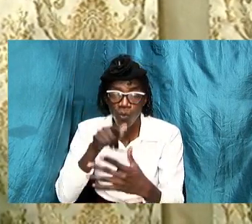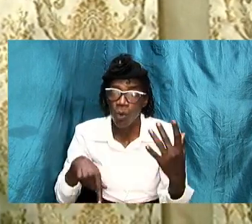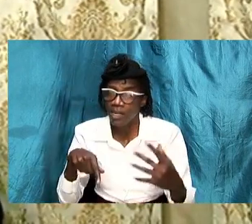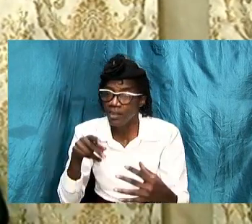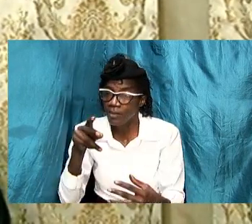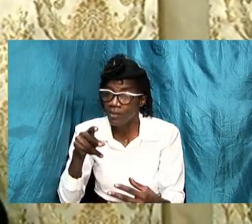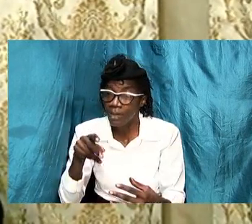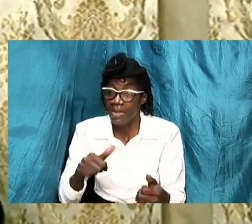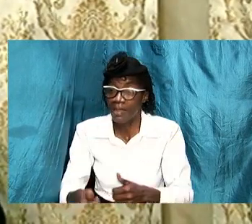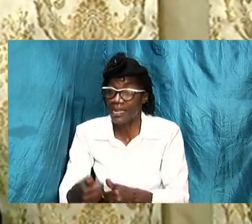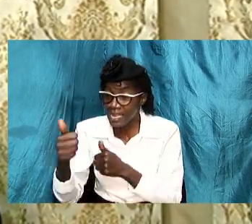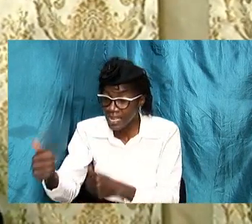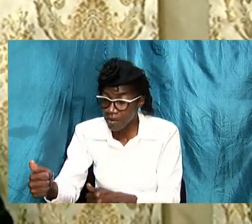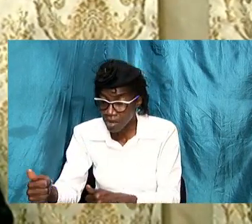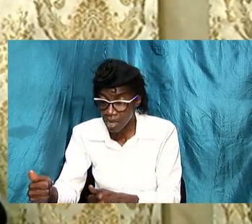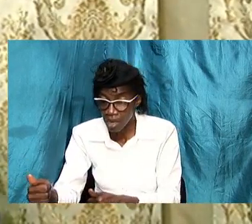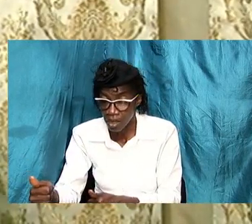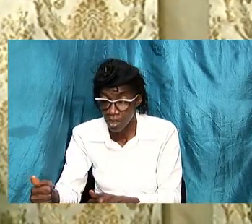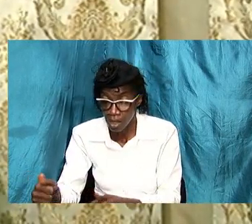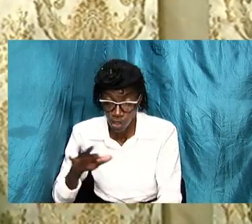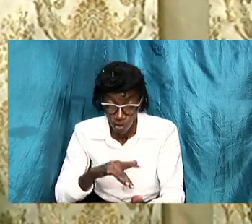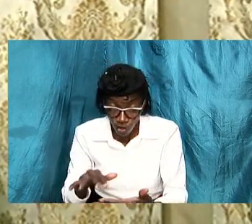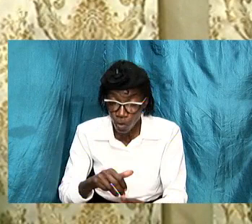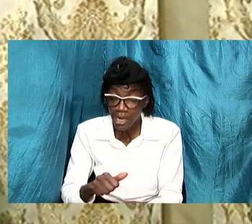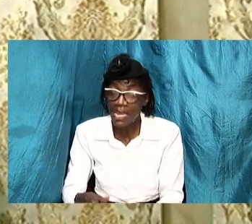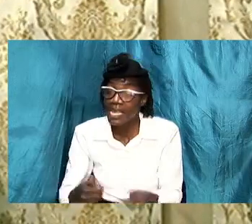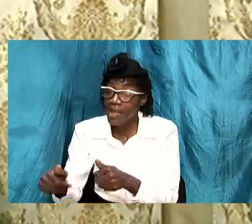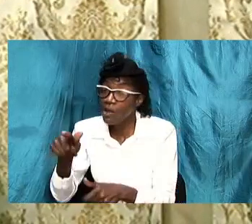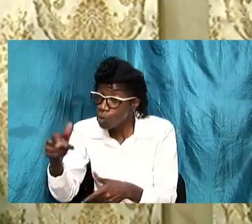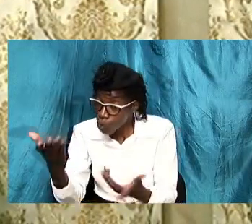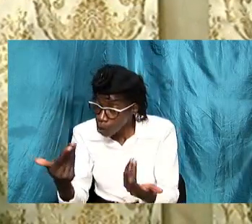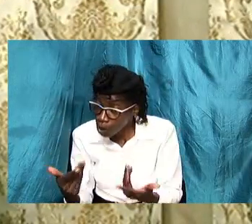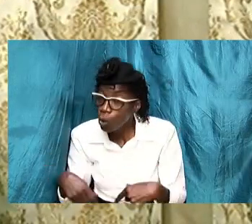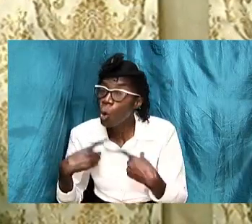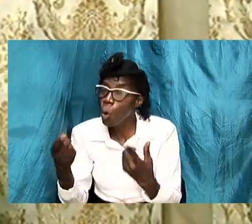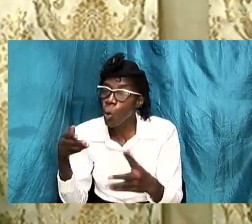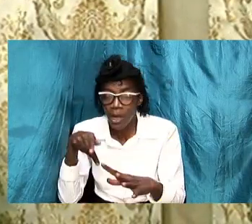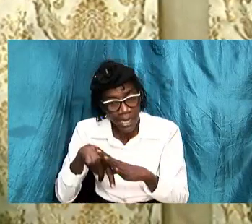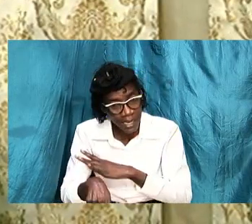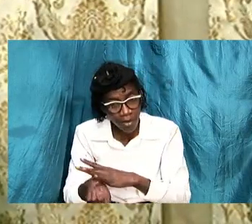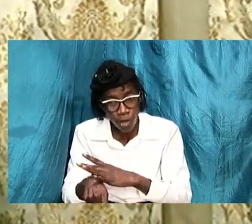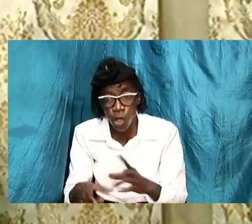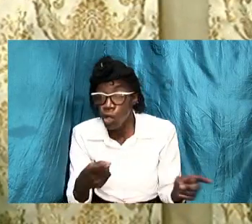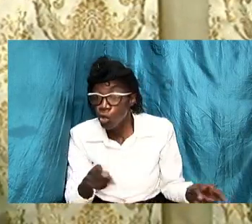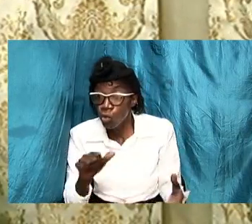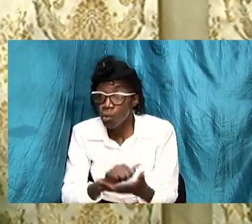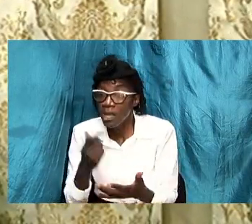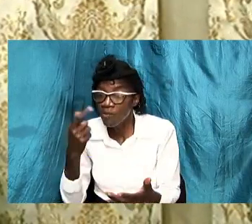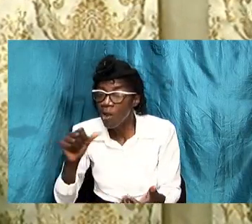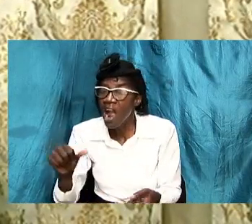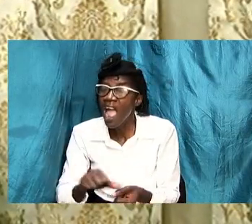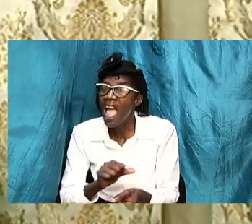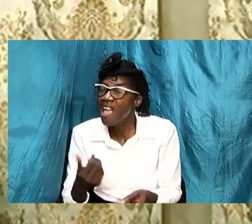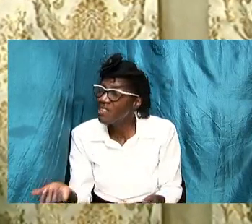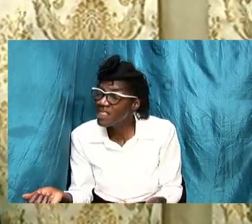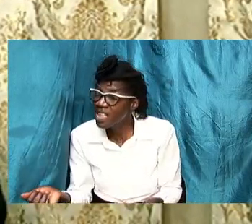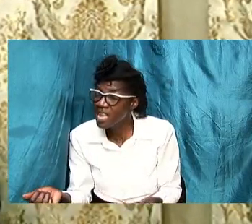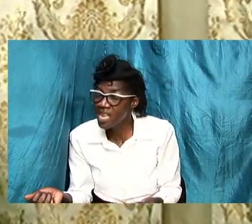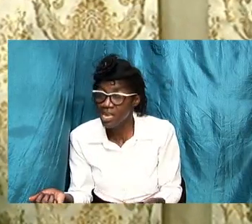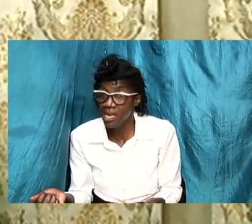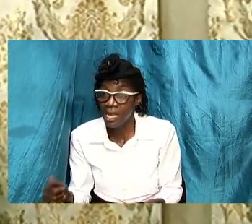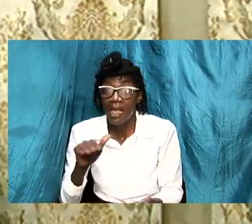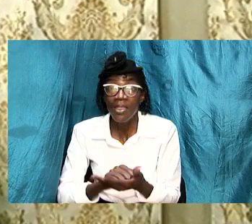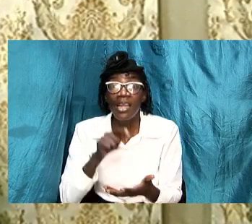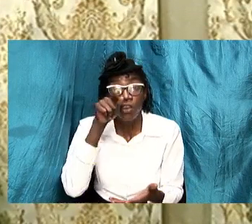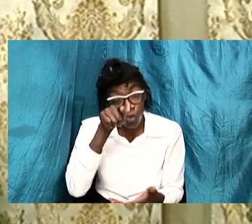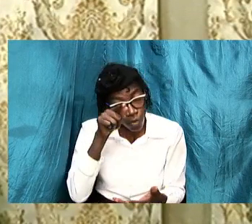a career area that you want to venture into we do that for everything that is worthwhile that we